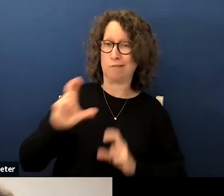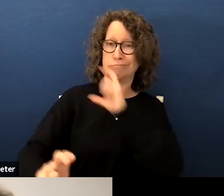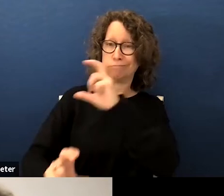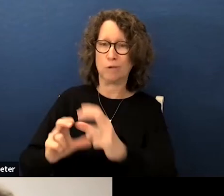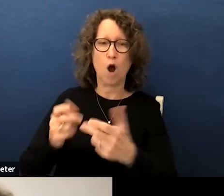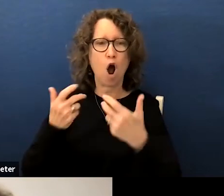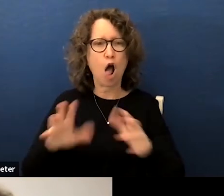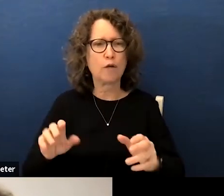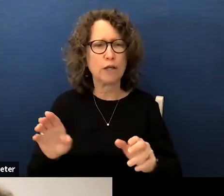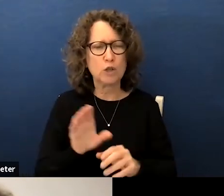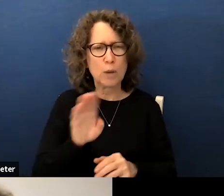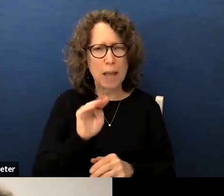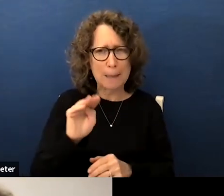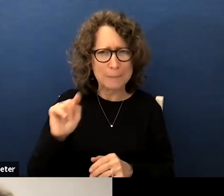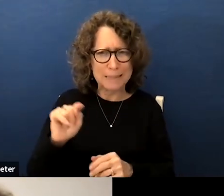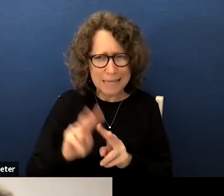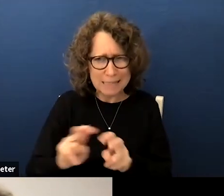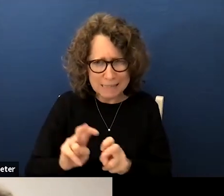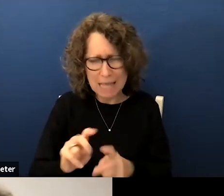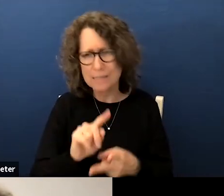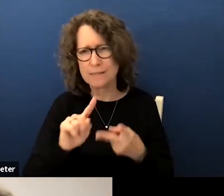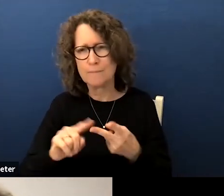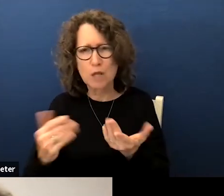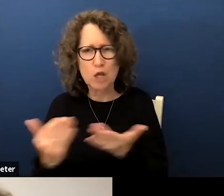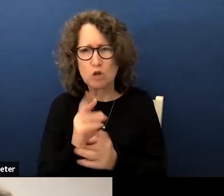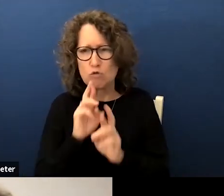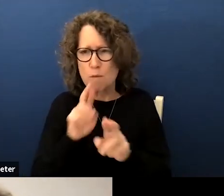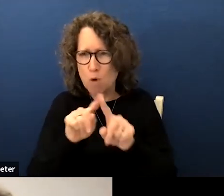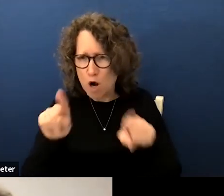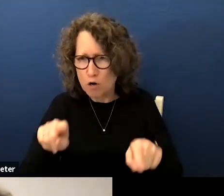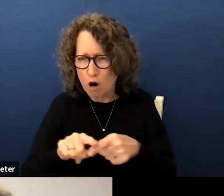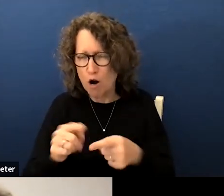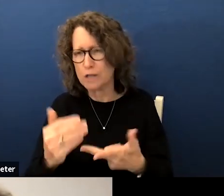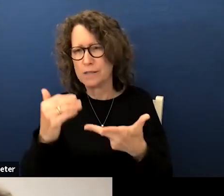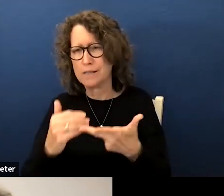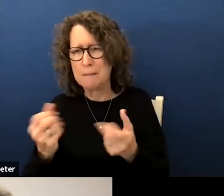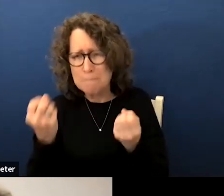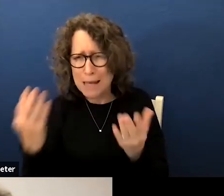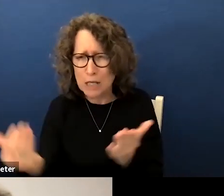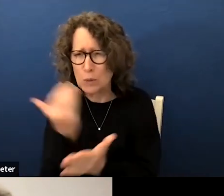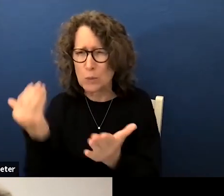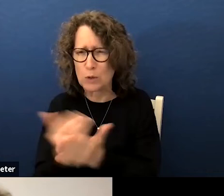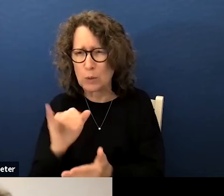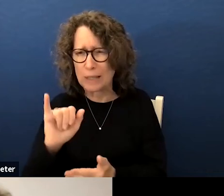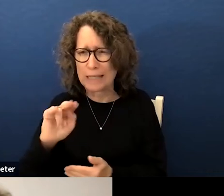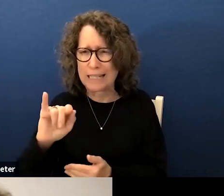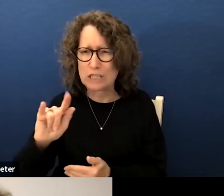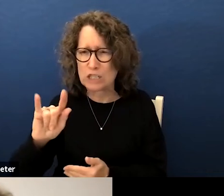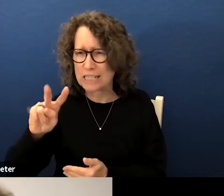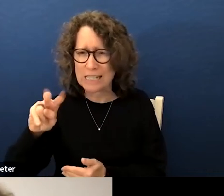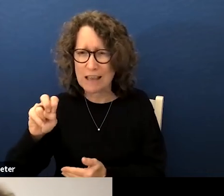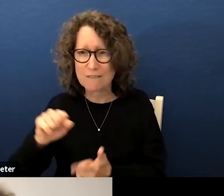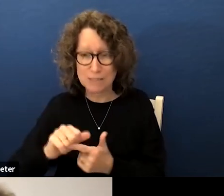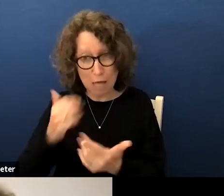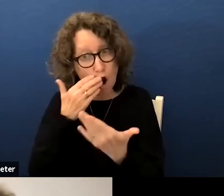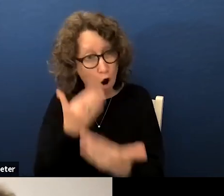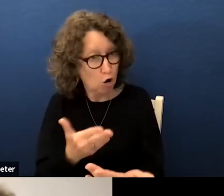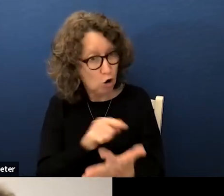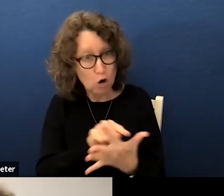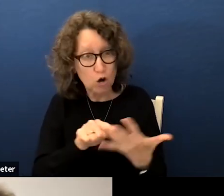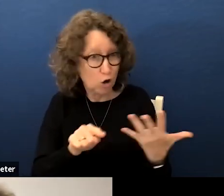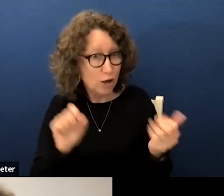MTSS we're doing new report cars we're doing many new initiatives that are that are good initiatives